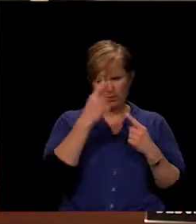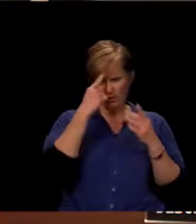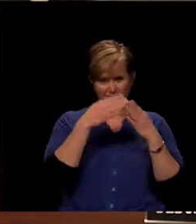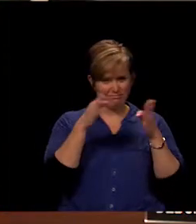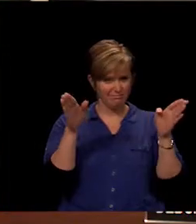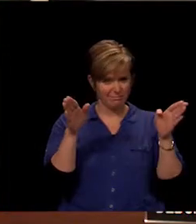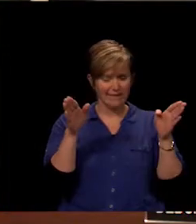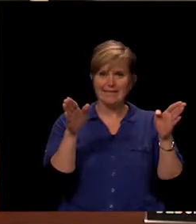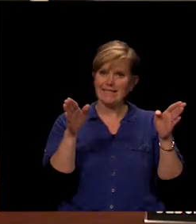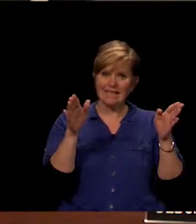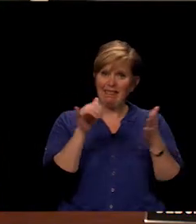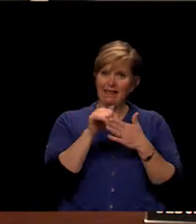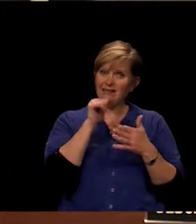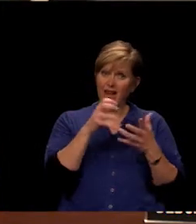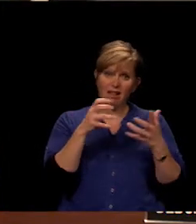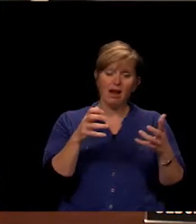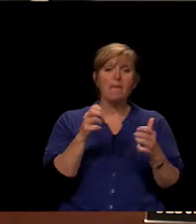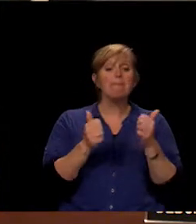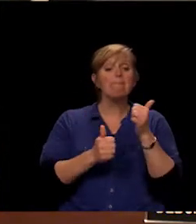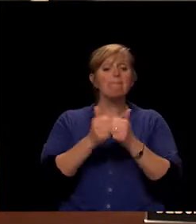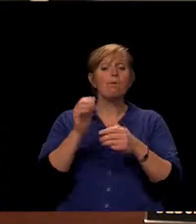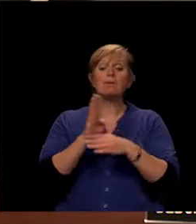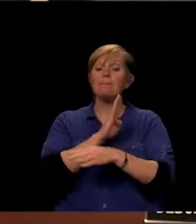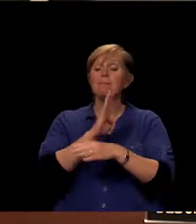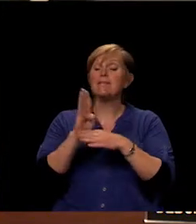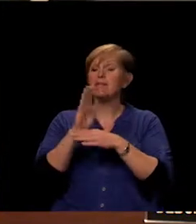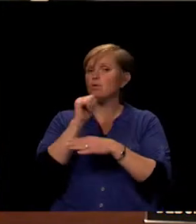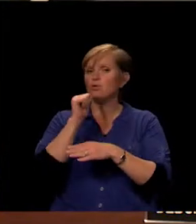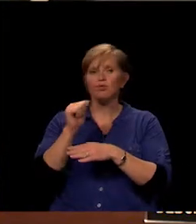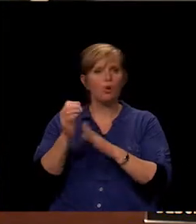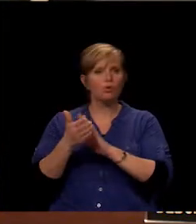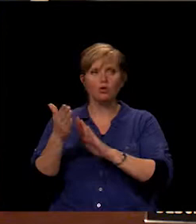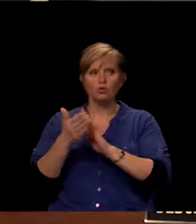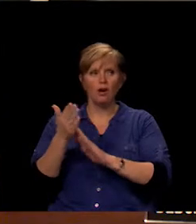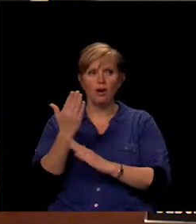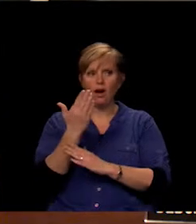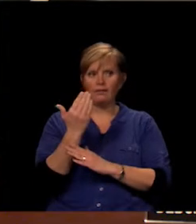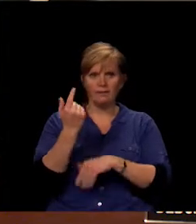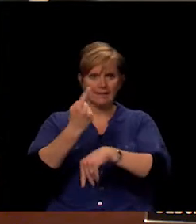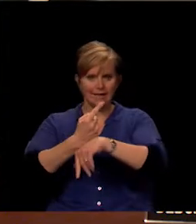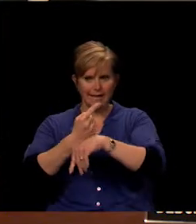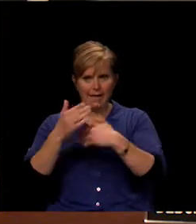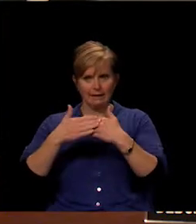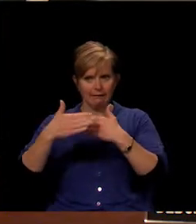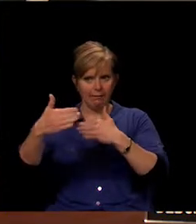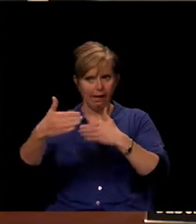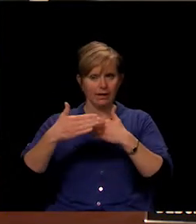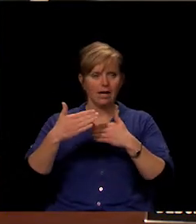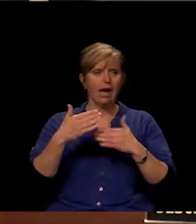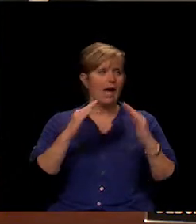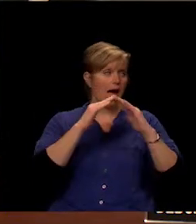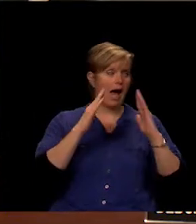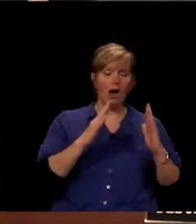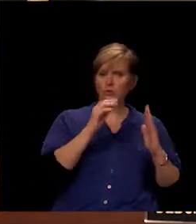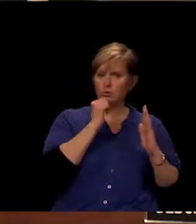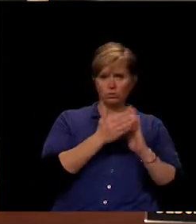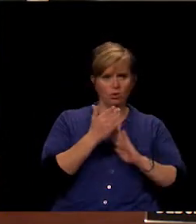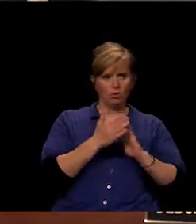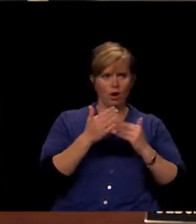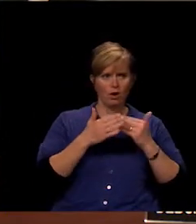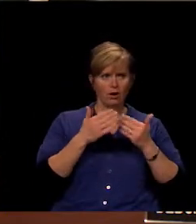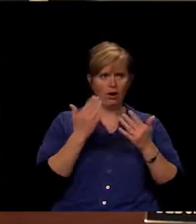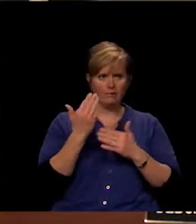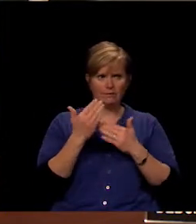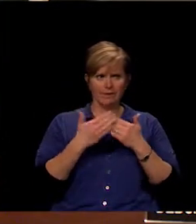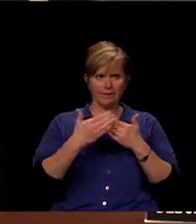lot. You know, most businesses don't run on just 15 days. Most households don't run on 15 days. And that's the one thing that we've got to be cautious about. Again,